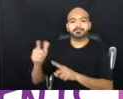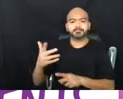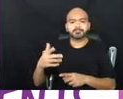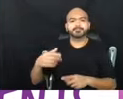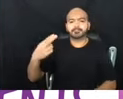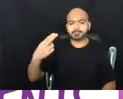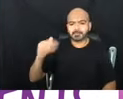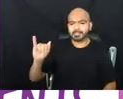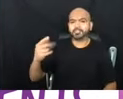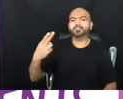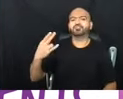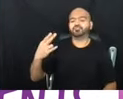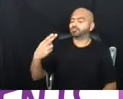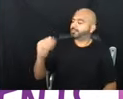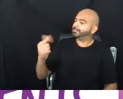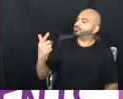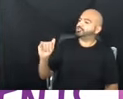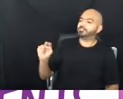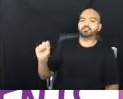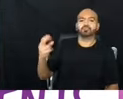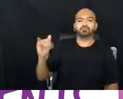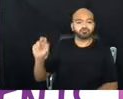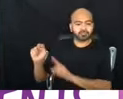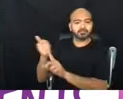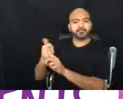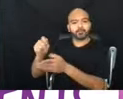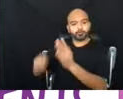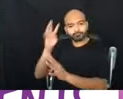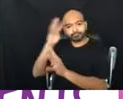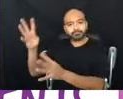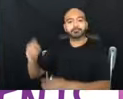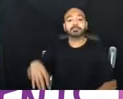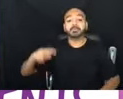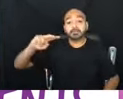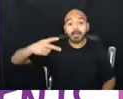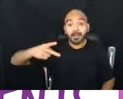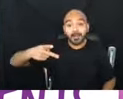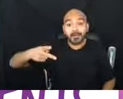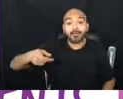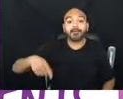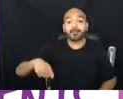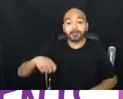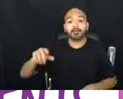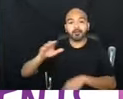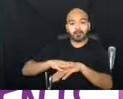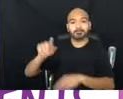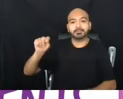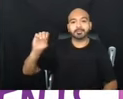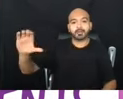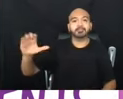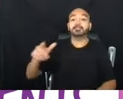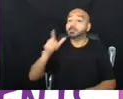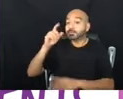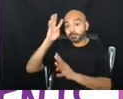Hidgens Shim, um, who made that. And, um, um, the second offering on the table of contents was created